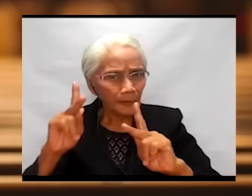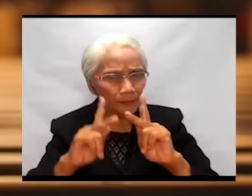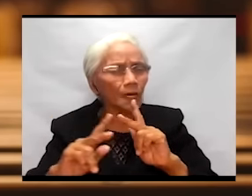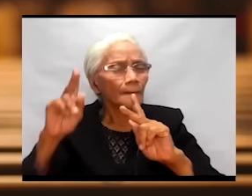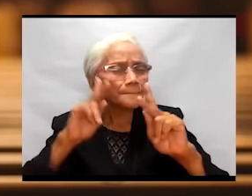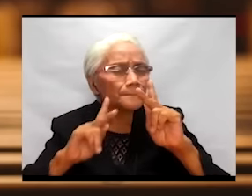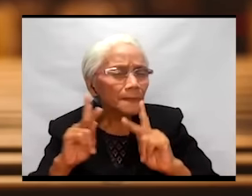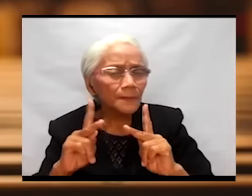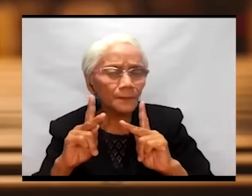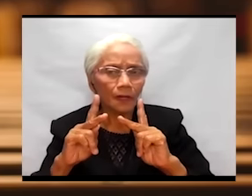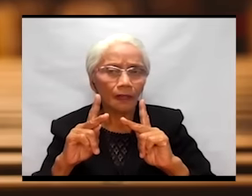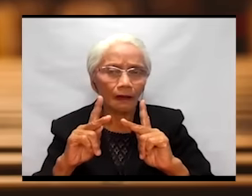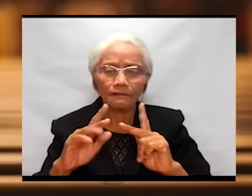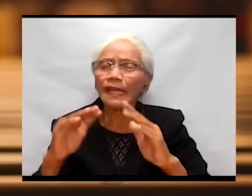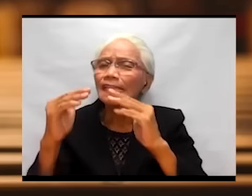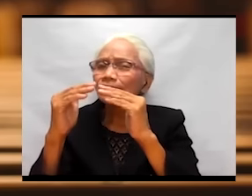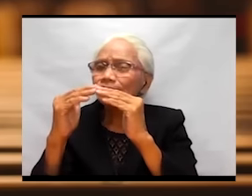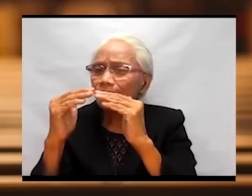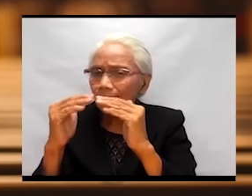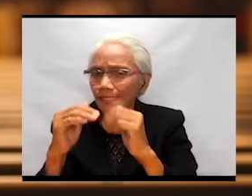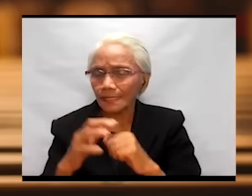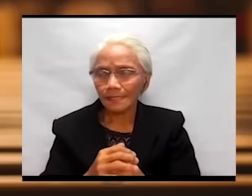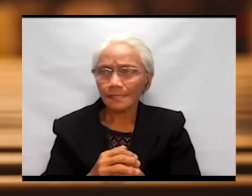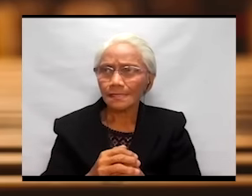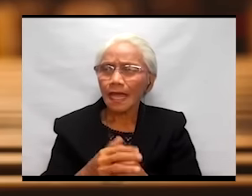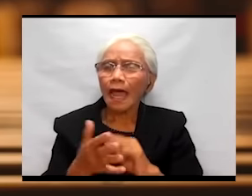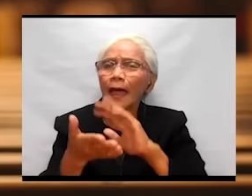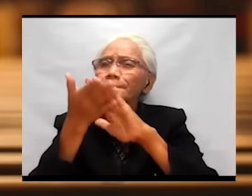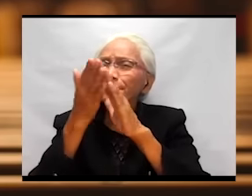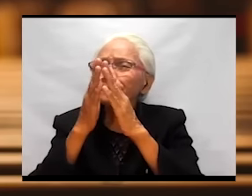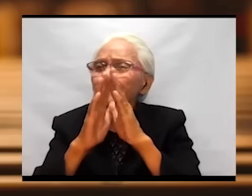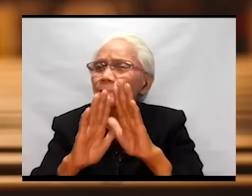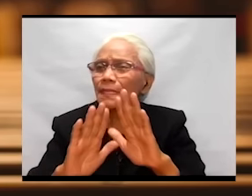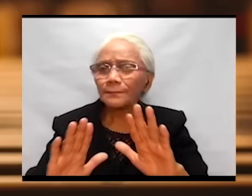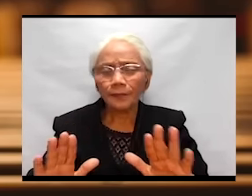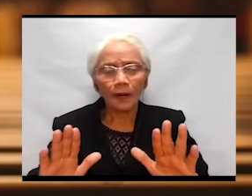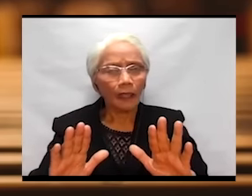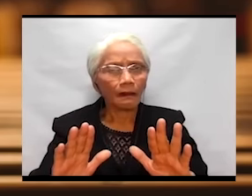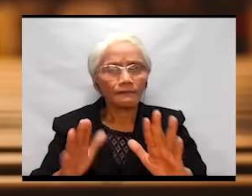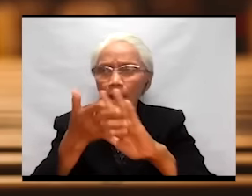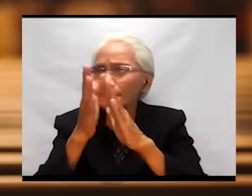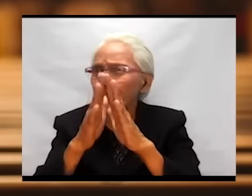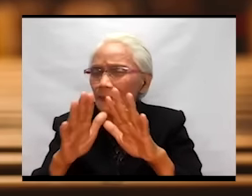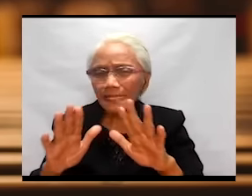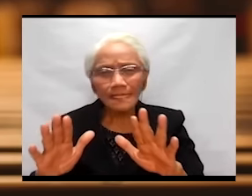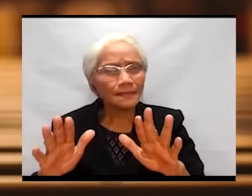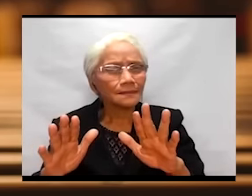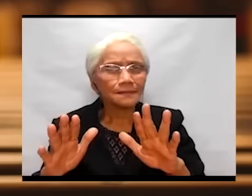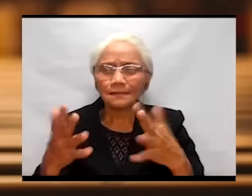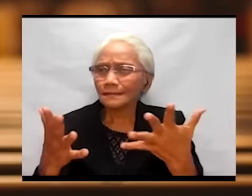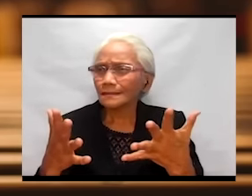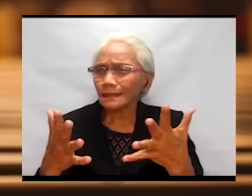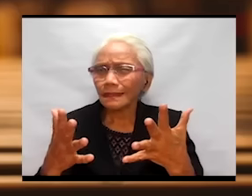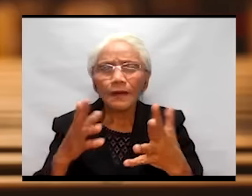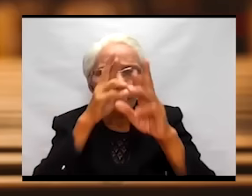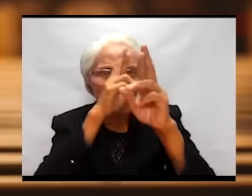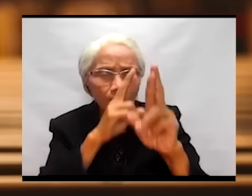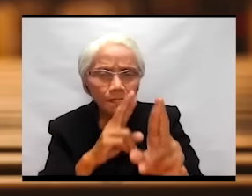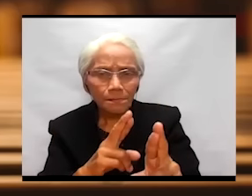people of peace, a people of respect. So it's a question of the freedom